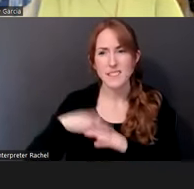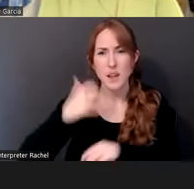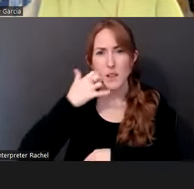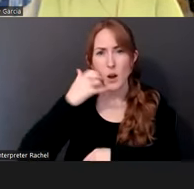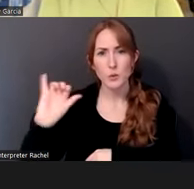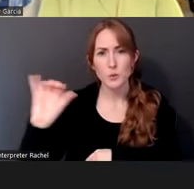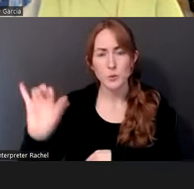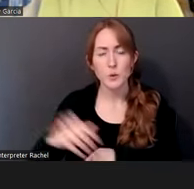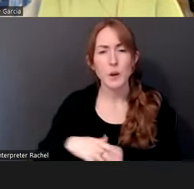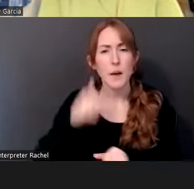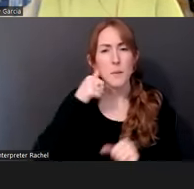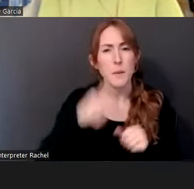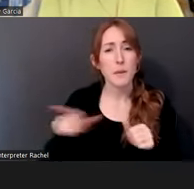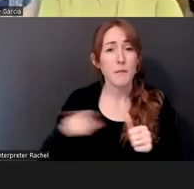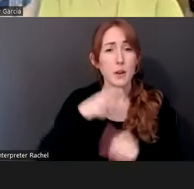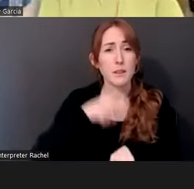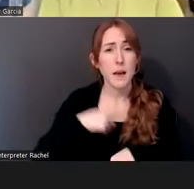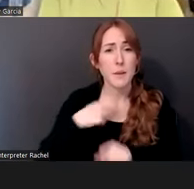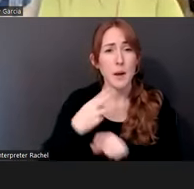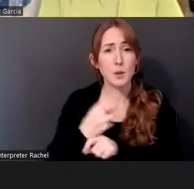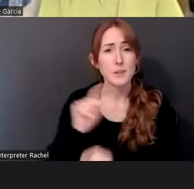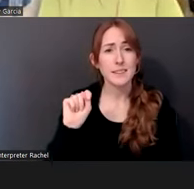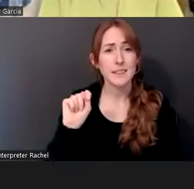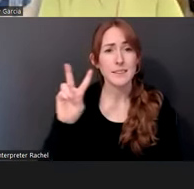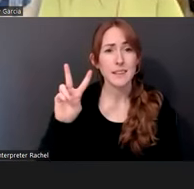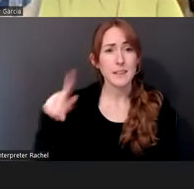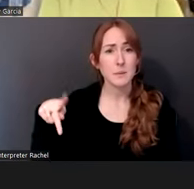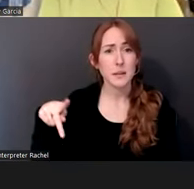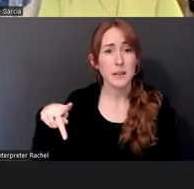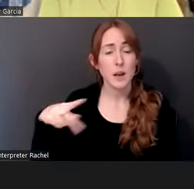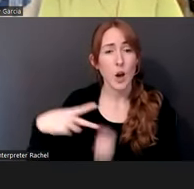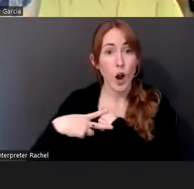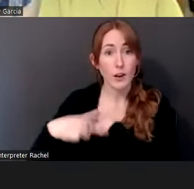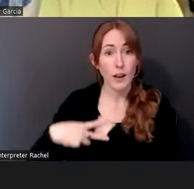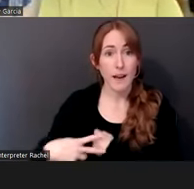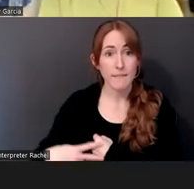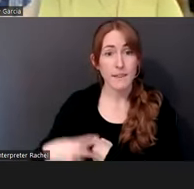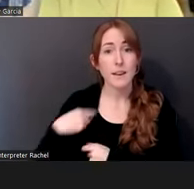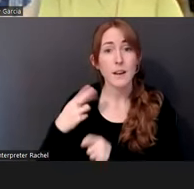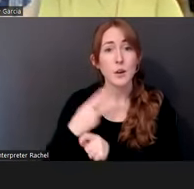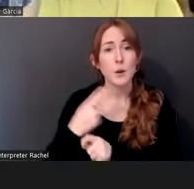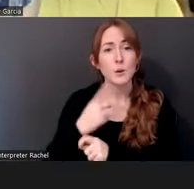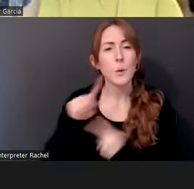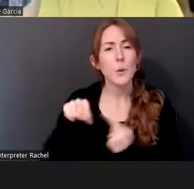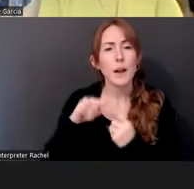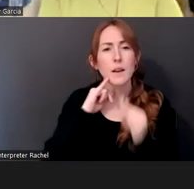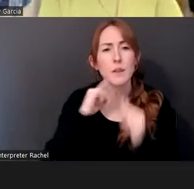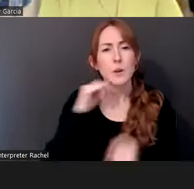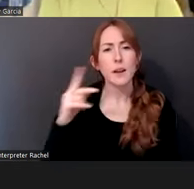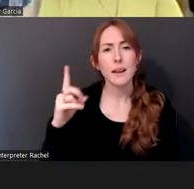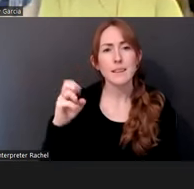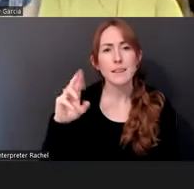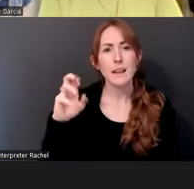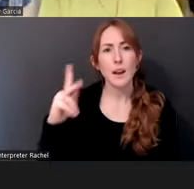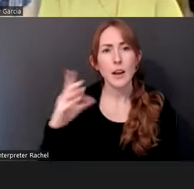times that I used the TAVP archive was with the, um, the interviews of Derek and Keith Brooks, who were the children of Charlie